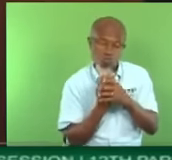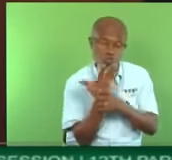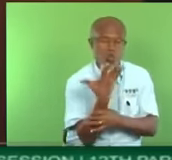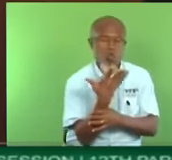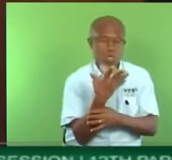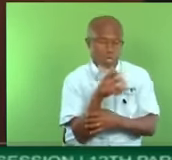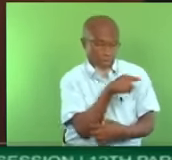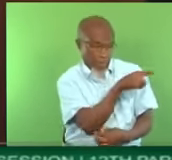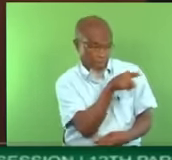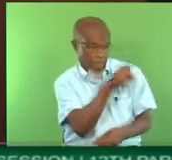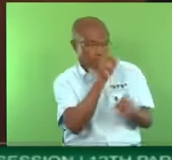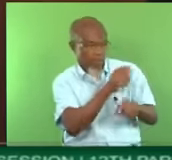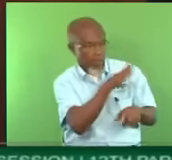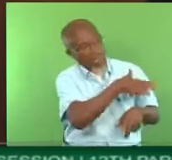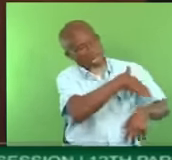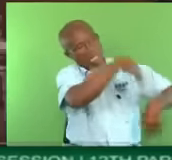I want to thank you for your attention.